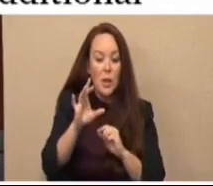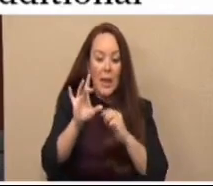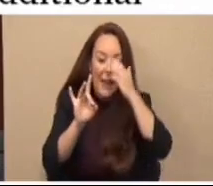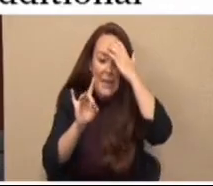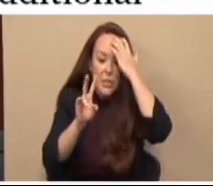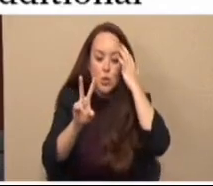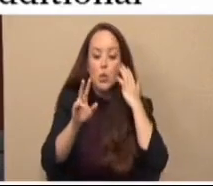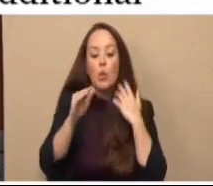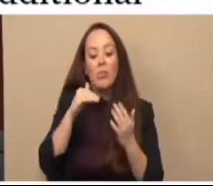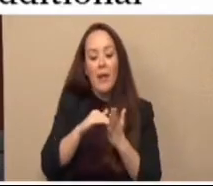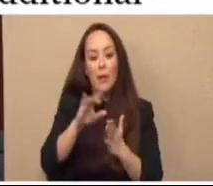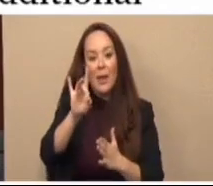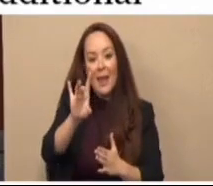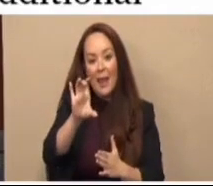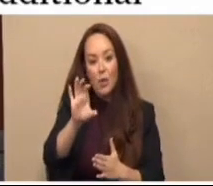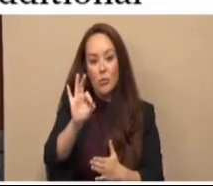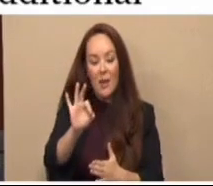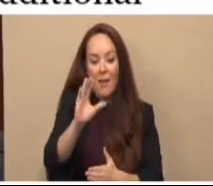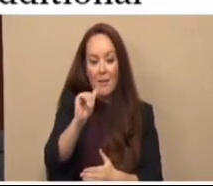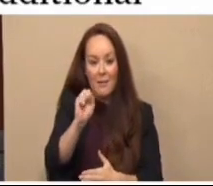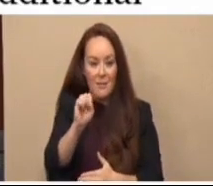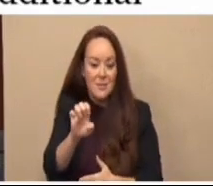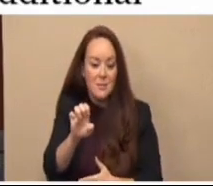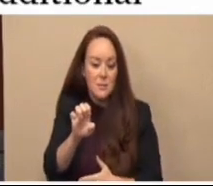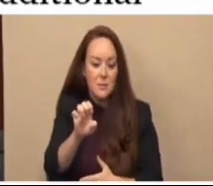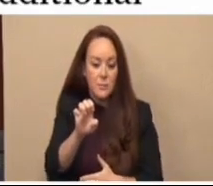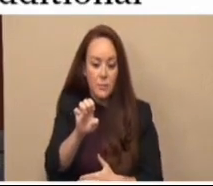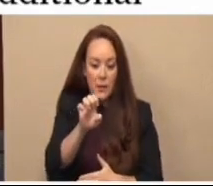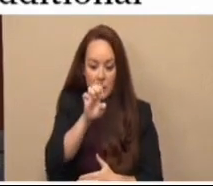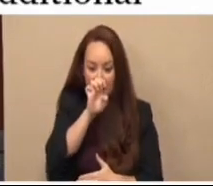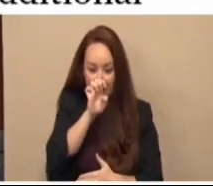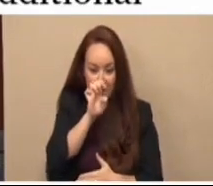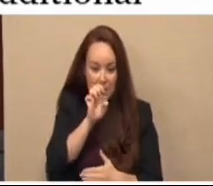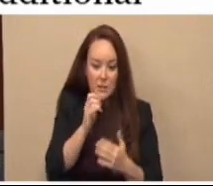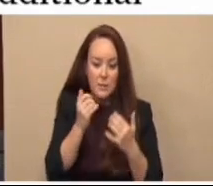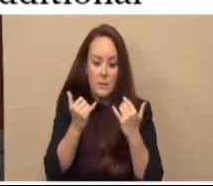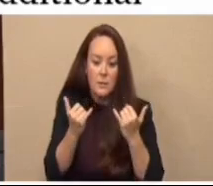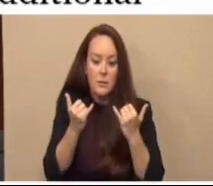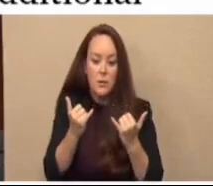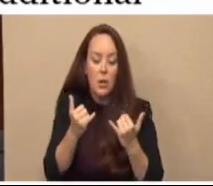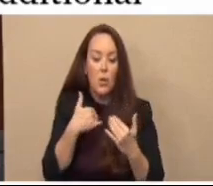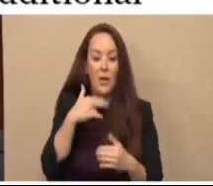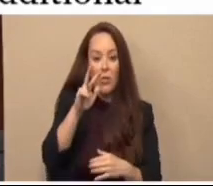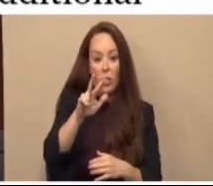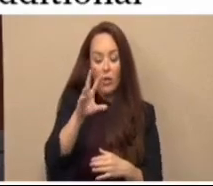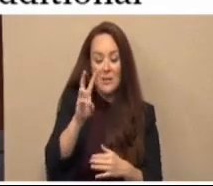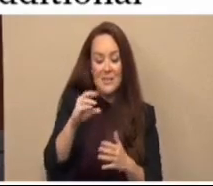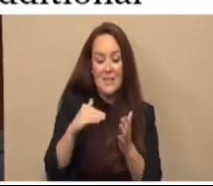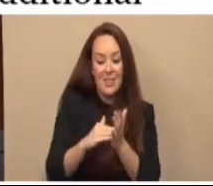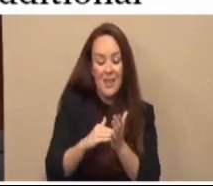82,809 cases. Currently, we have 36